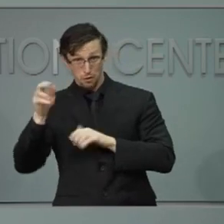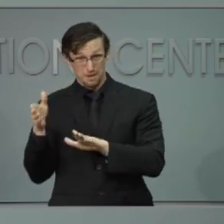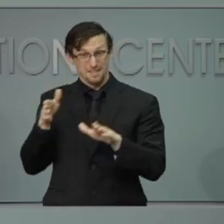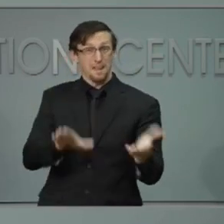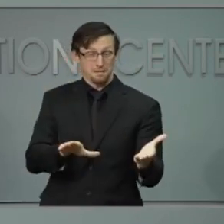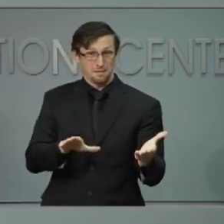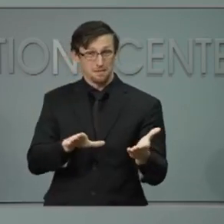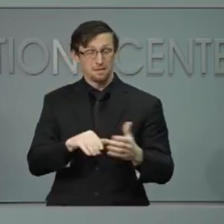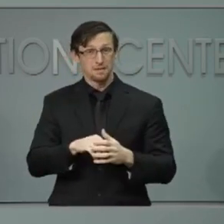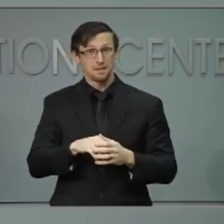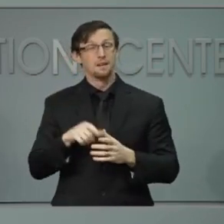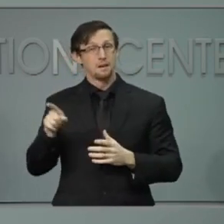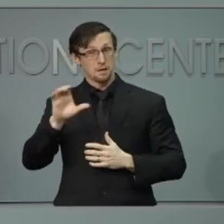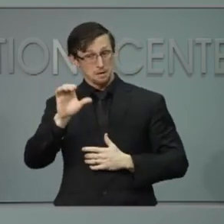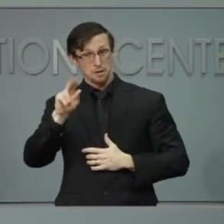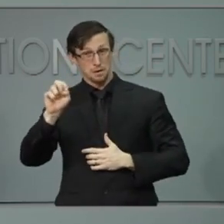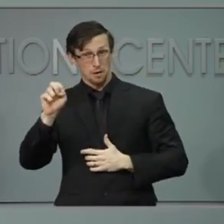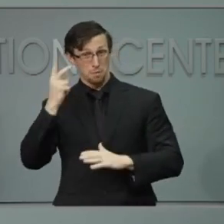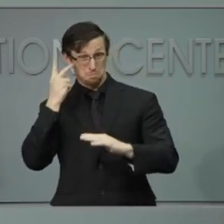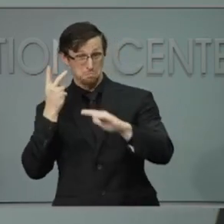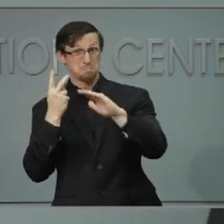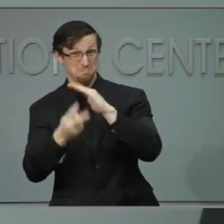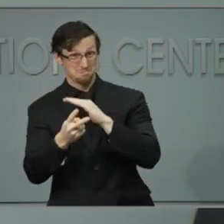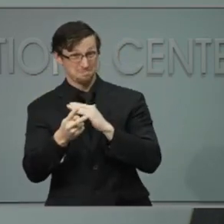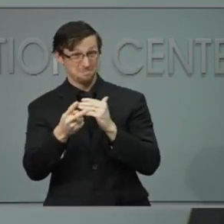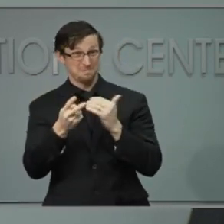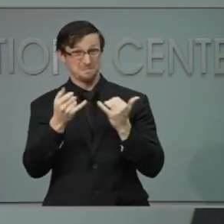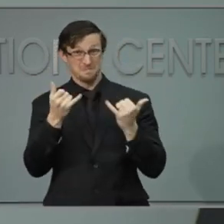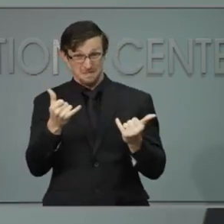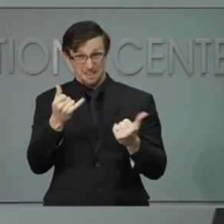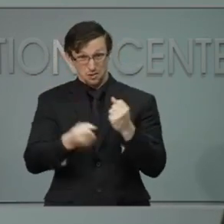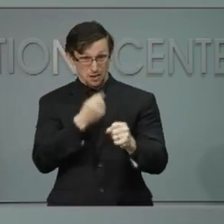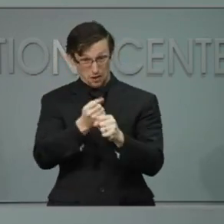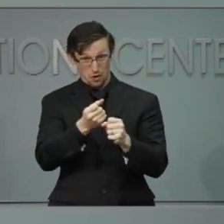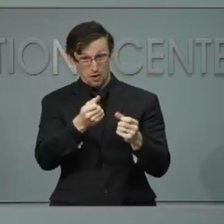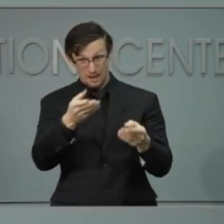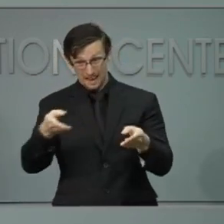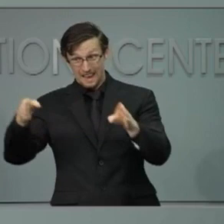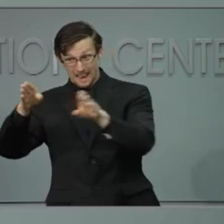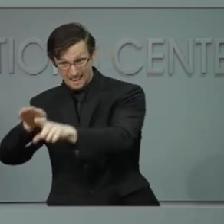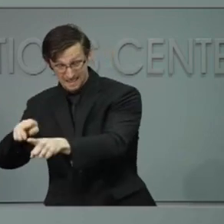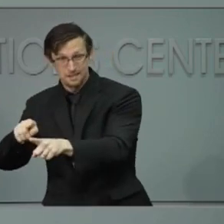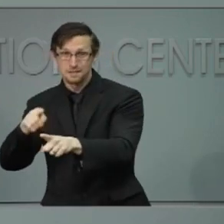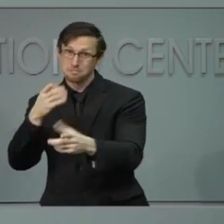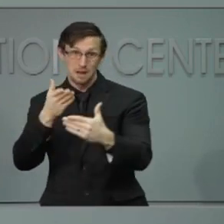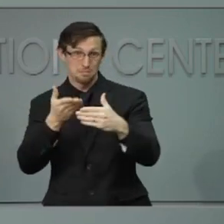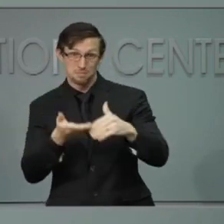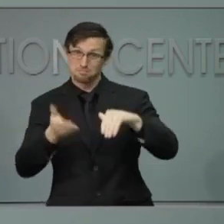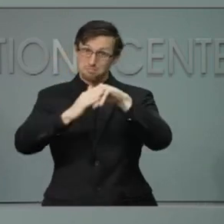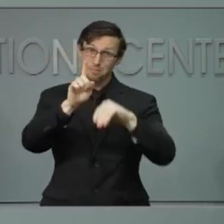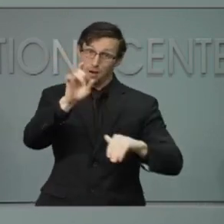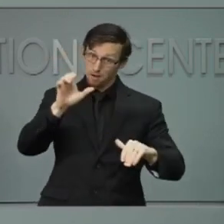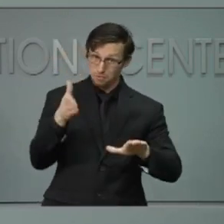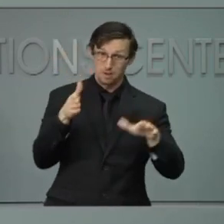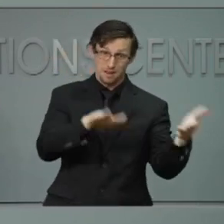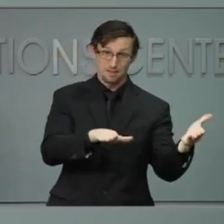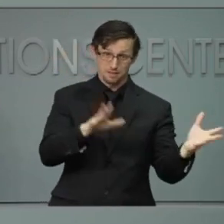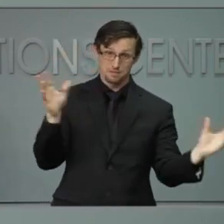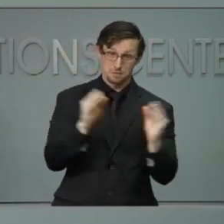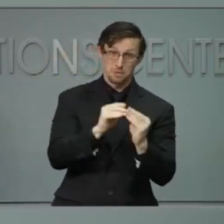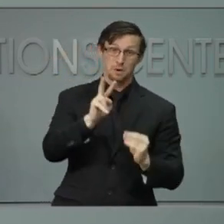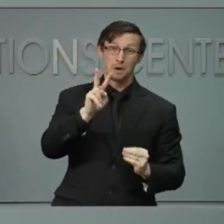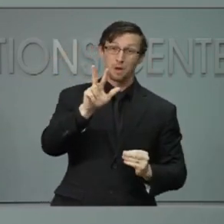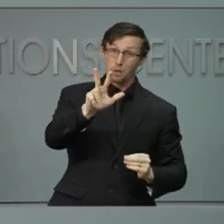could have 100 more by the end of this year. Greensboro has been enforcing the masking ordinance,